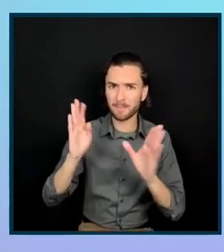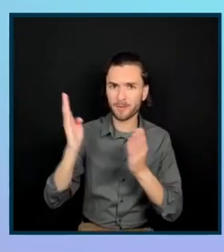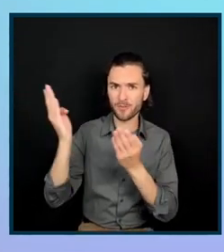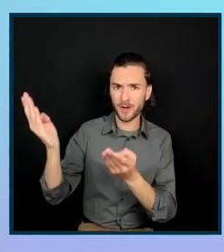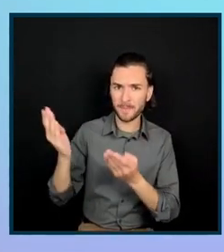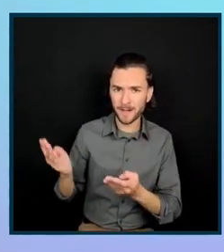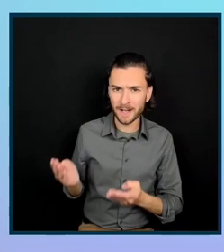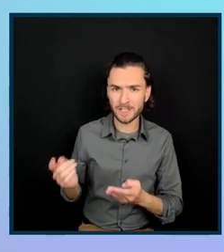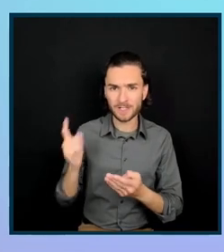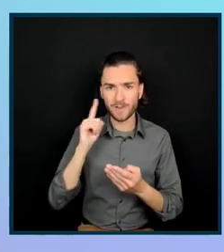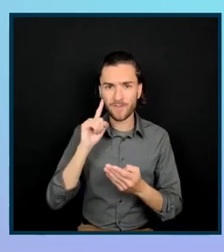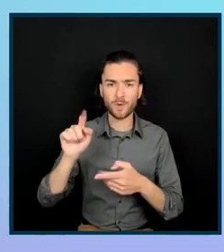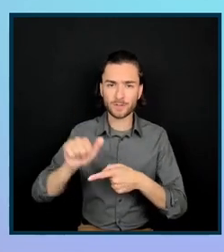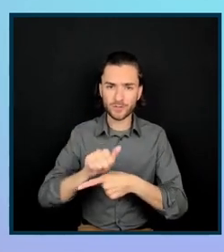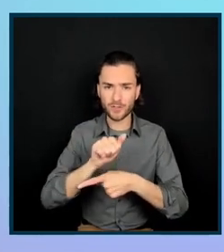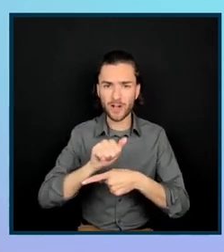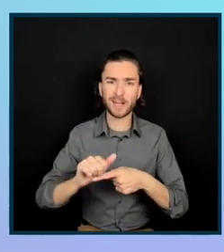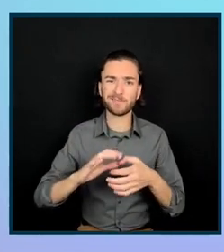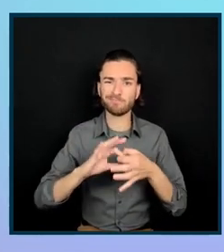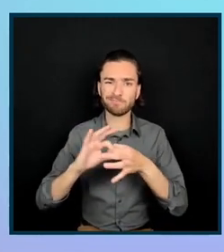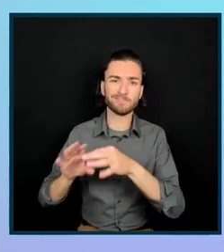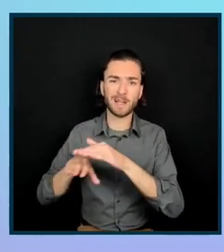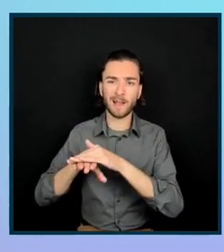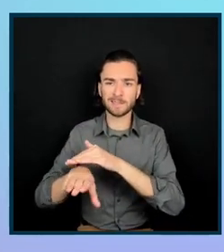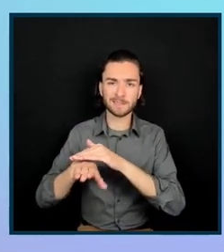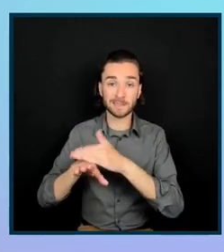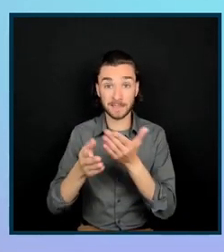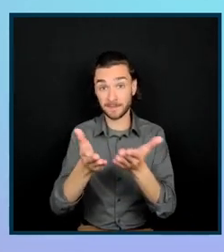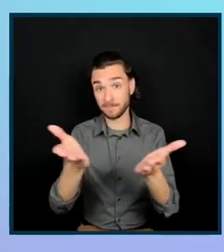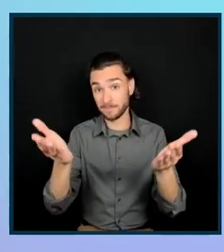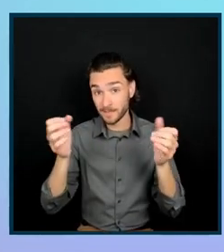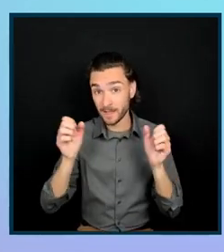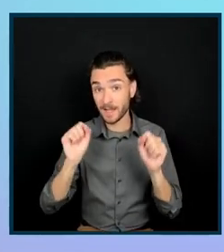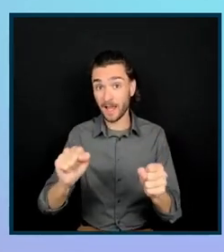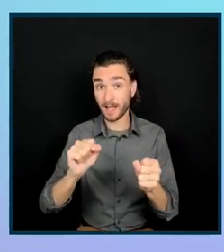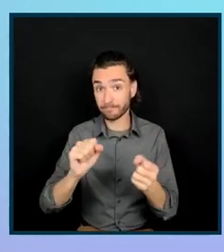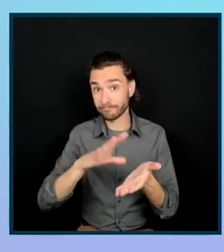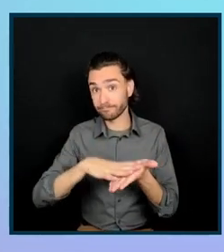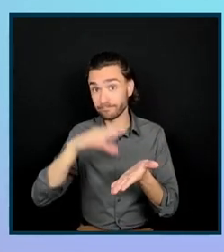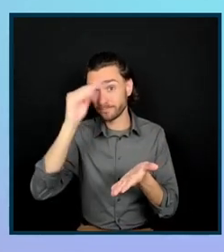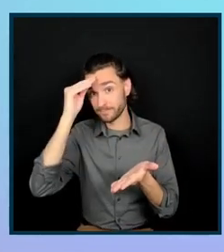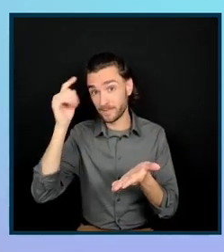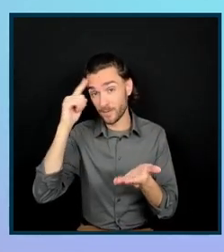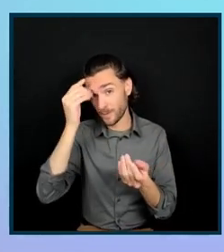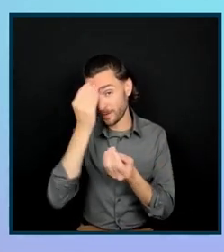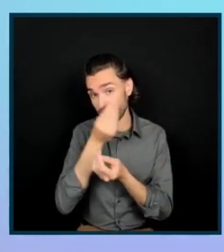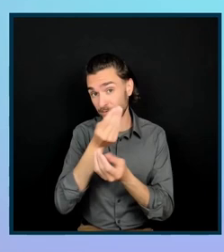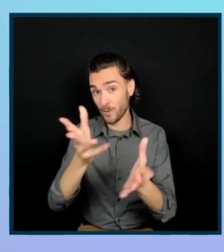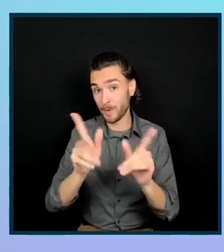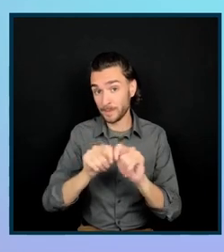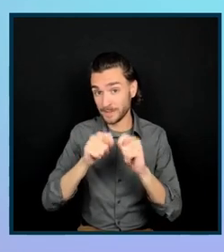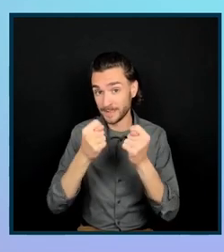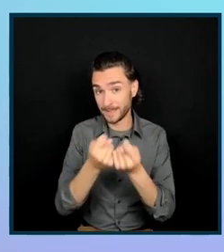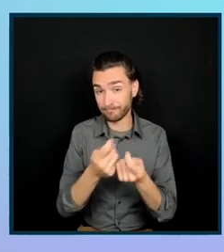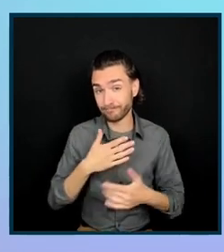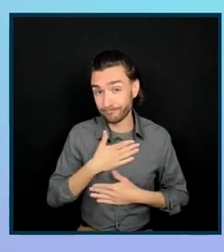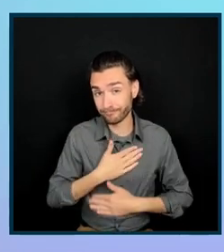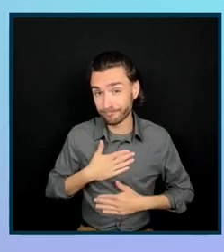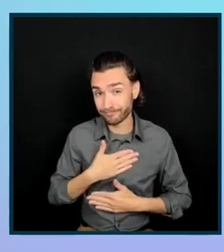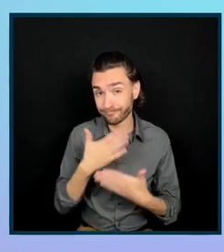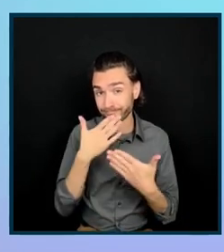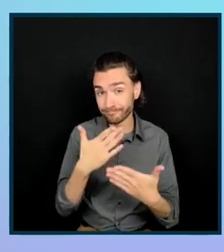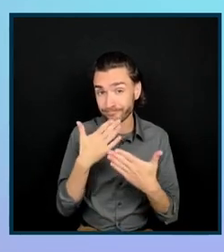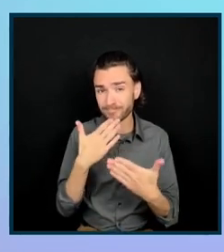accessibility training that folks can apply and take back to their teams. appreciate that. All right. So, we got